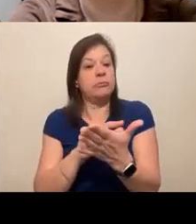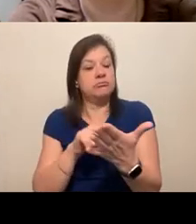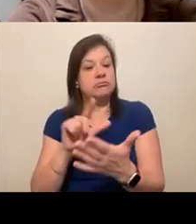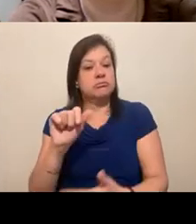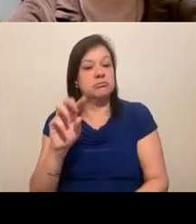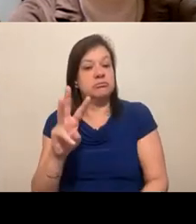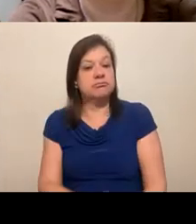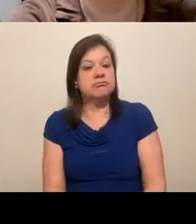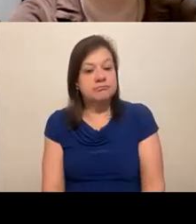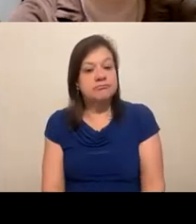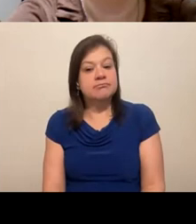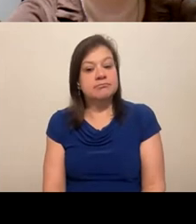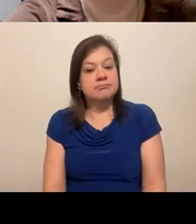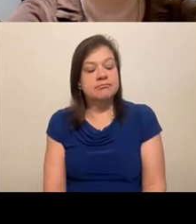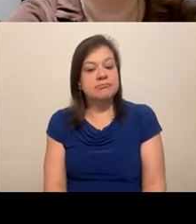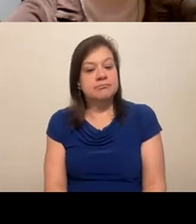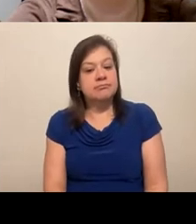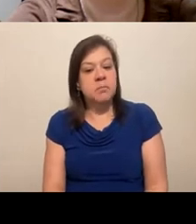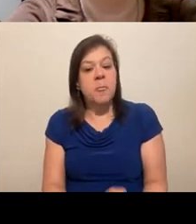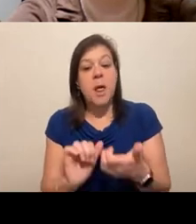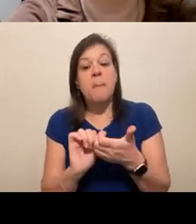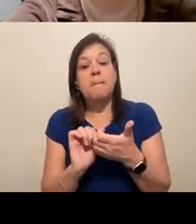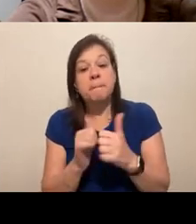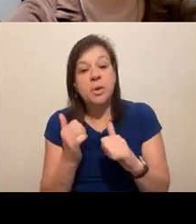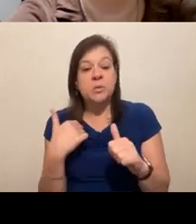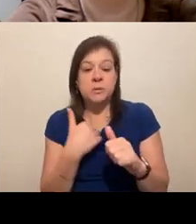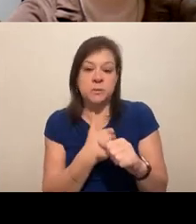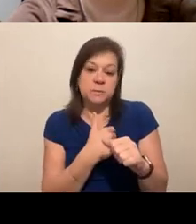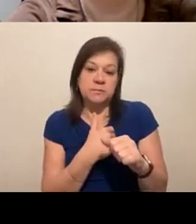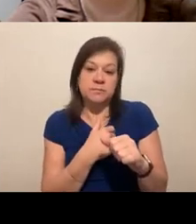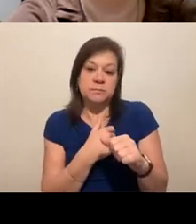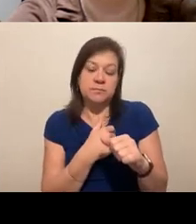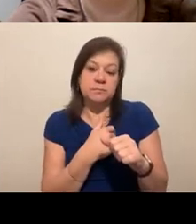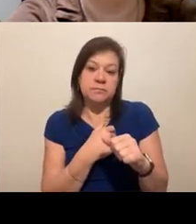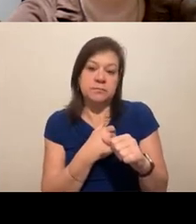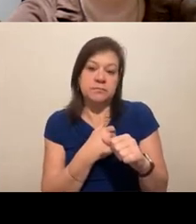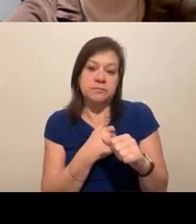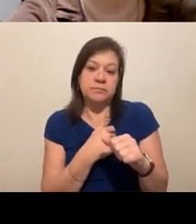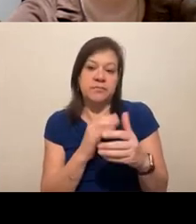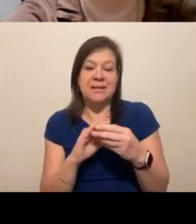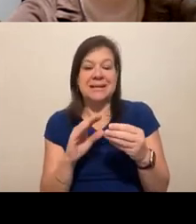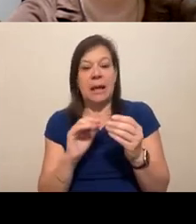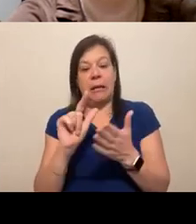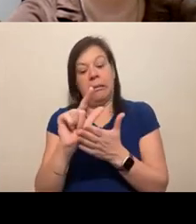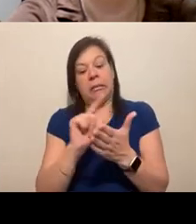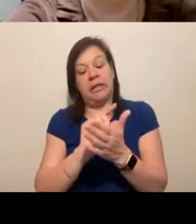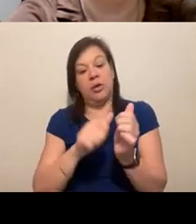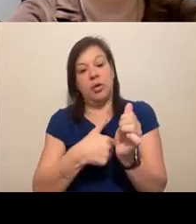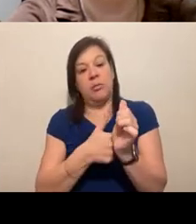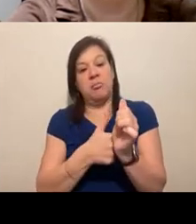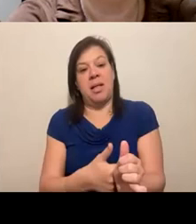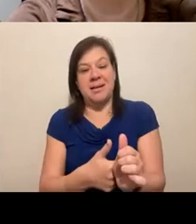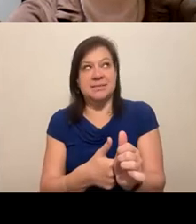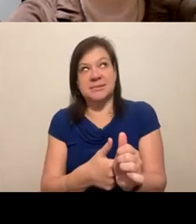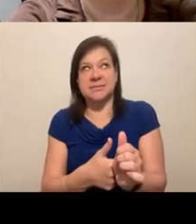we all, you know, I would say most of us would probably say that legal compliance is sort of not the